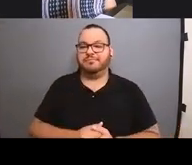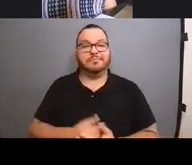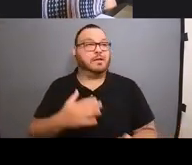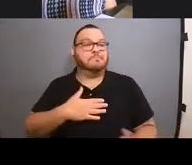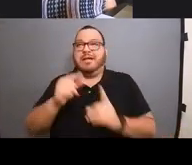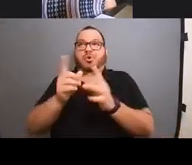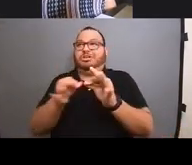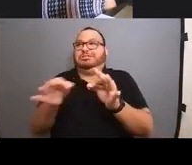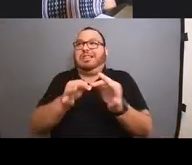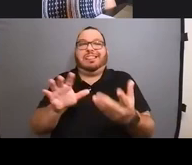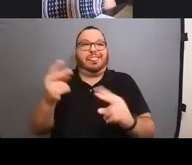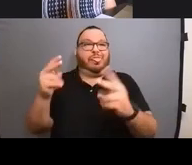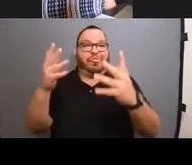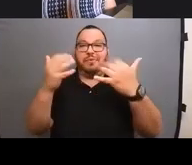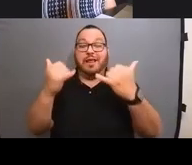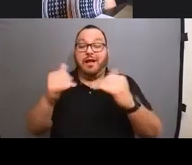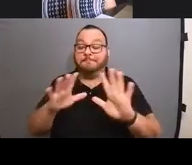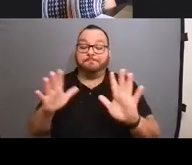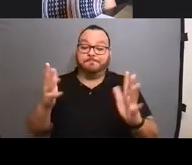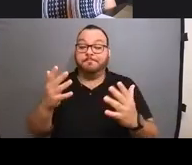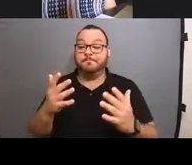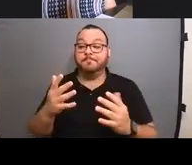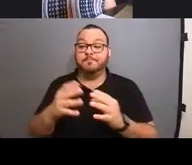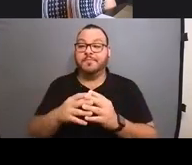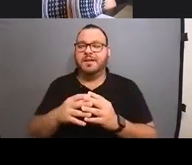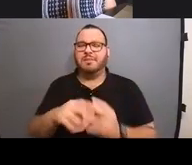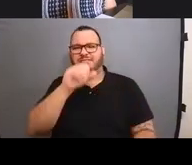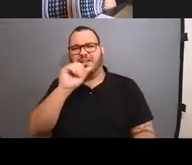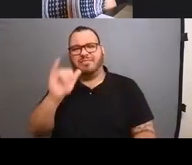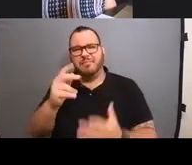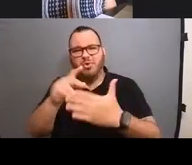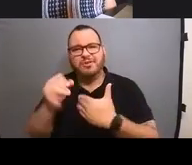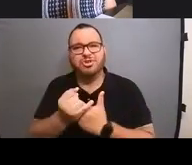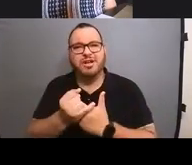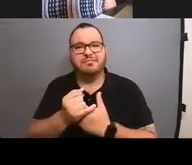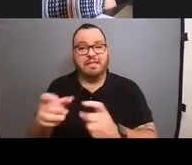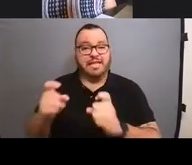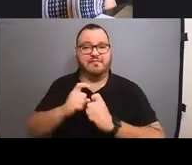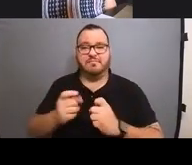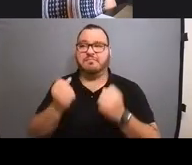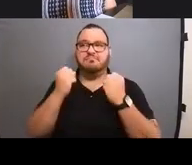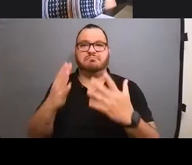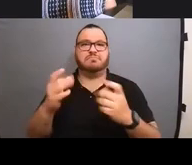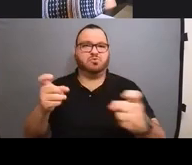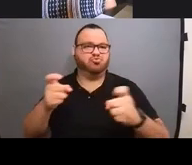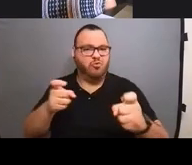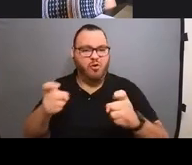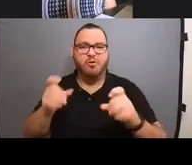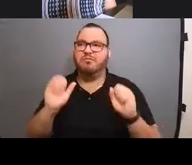but I really love those kinds of projects, especially when they give me a lot of free reign. That's always good.